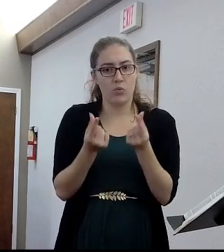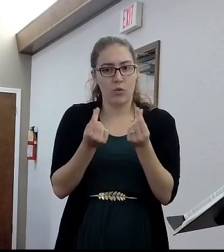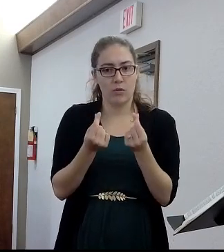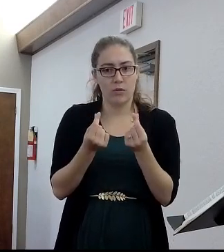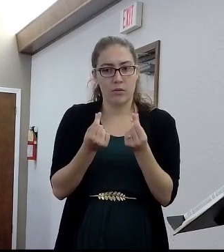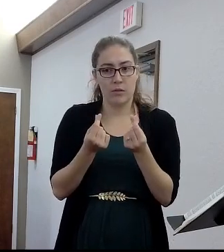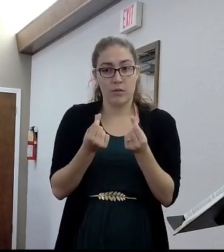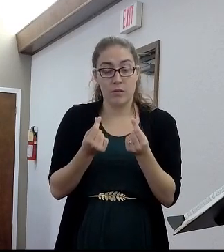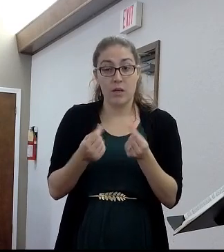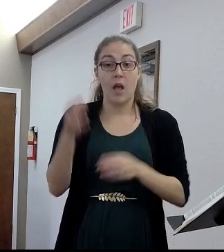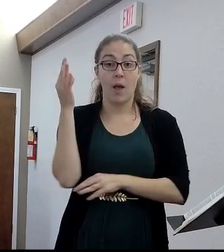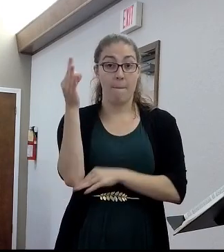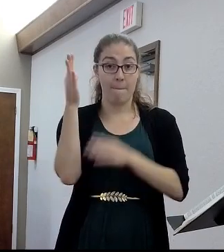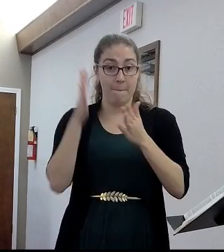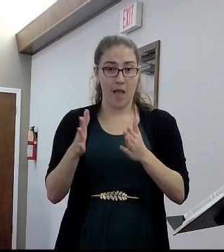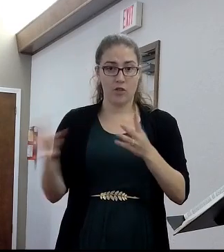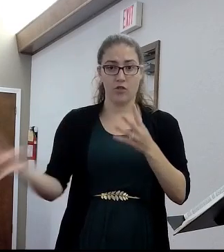If once they put pastors in jail, guess who they're coming for next?